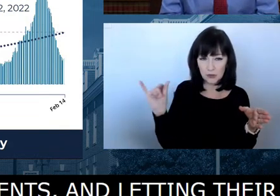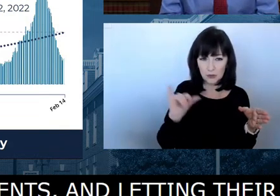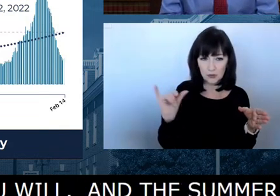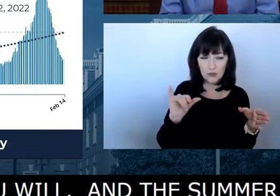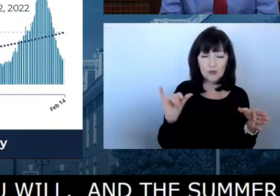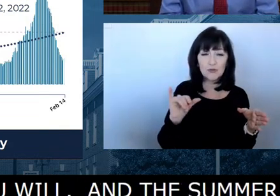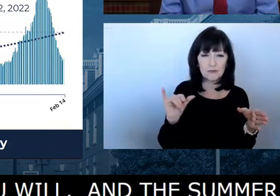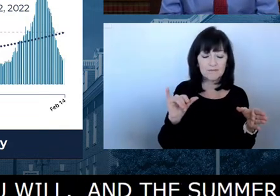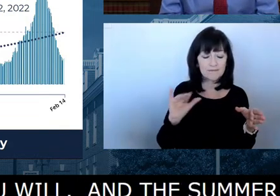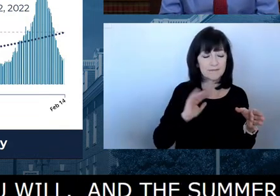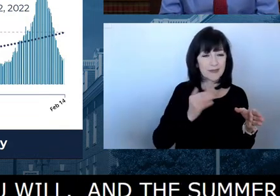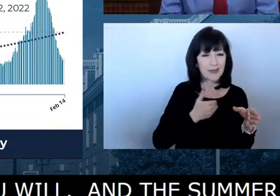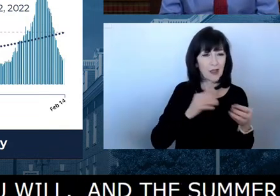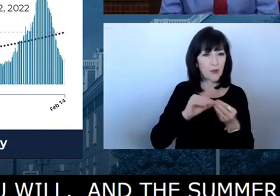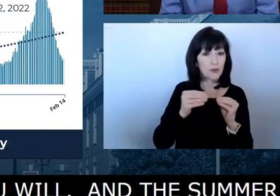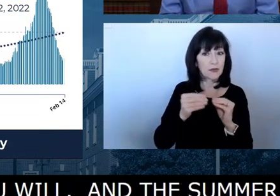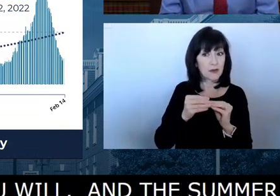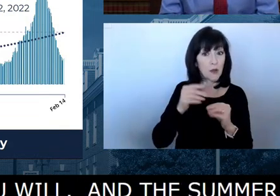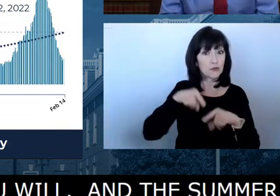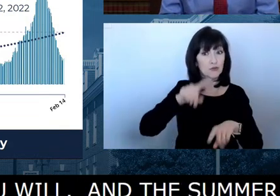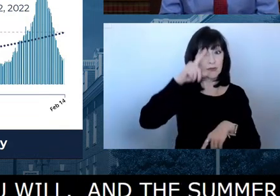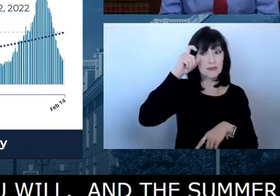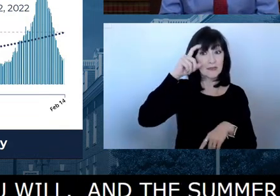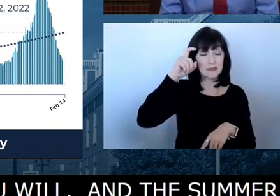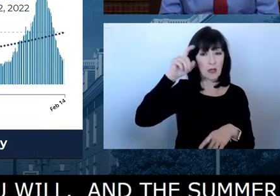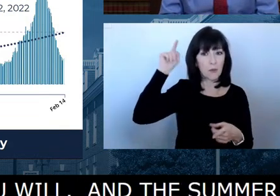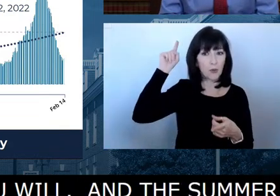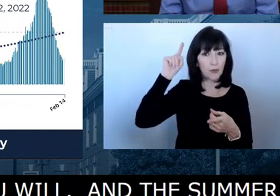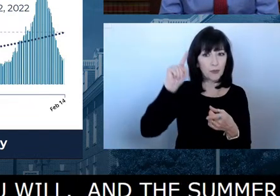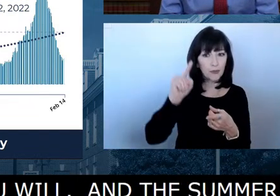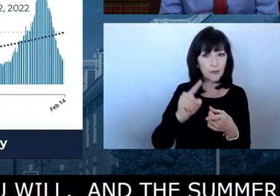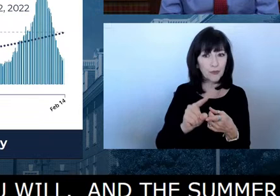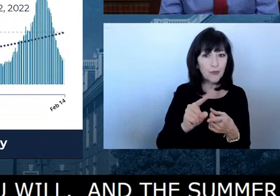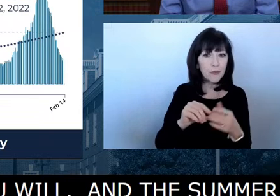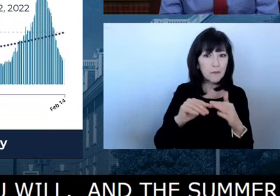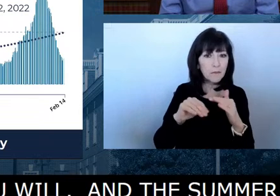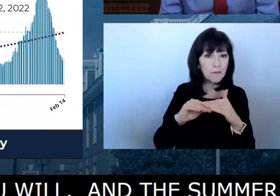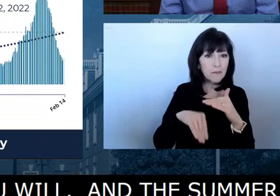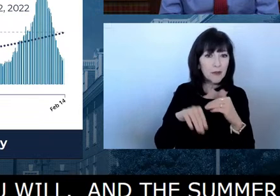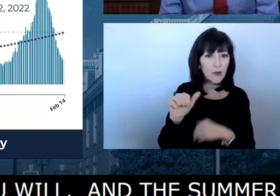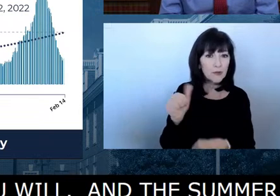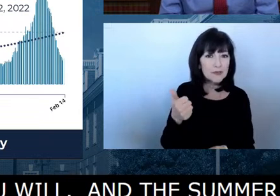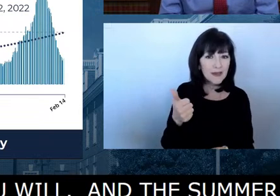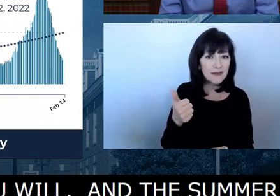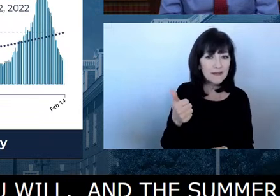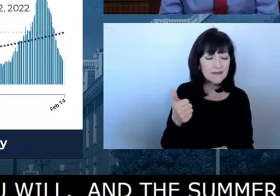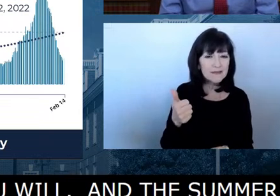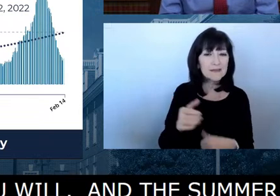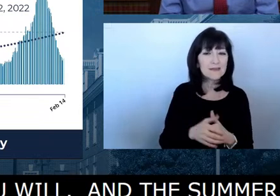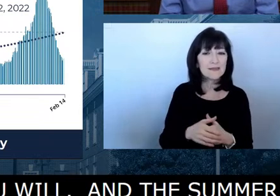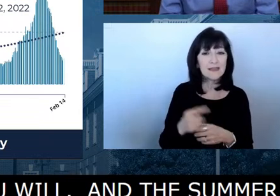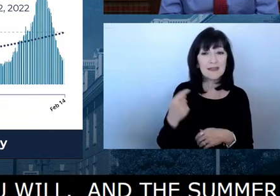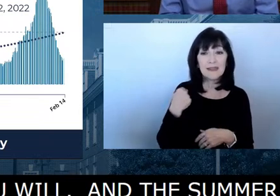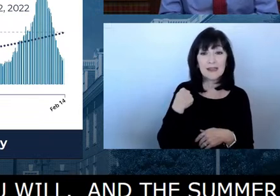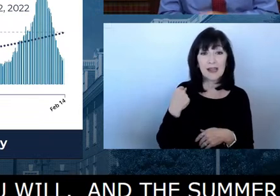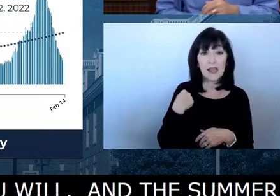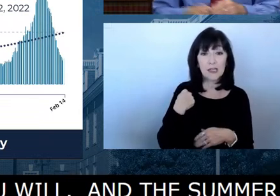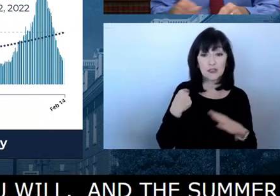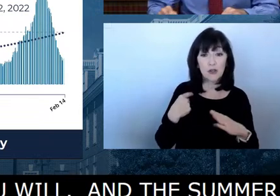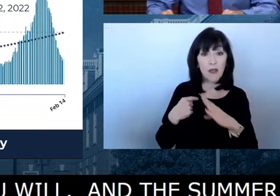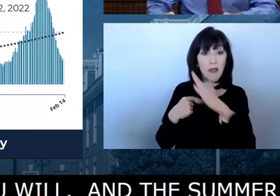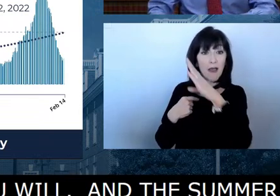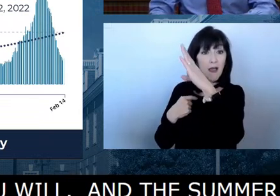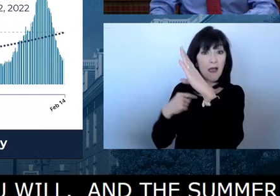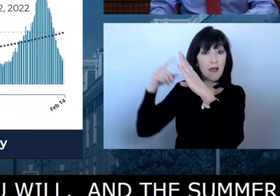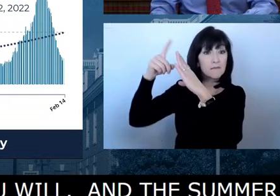our numbers went down, you know, below, almost below 10. 474 at the peak last year, January 12th,